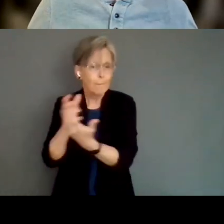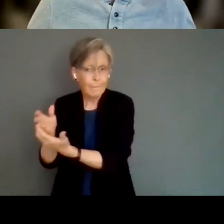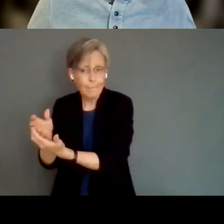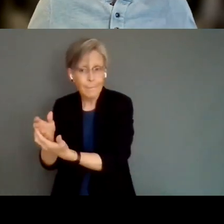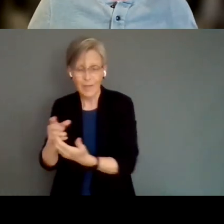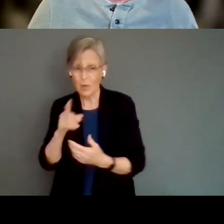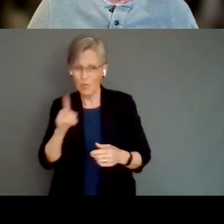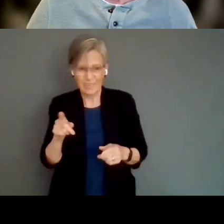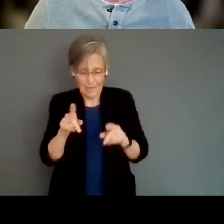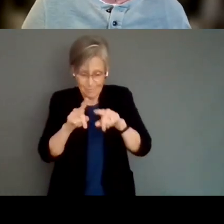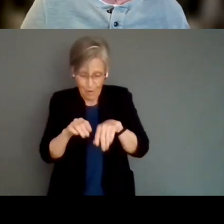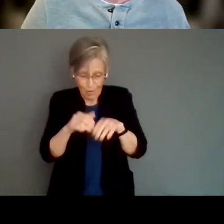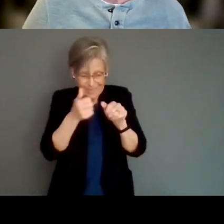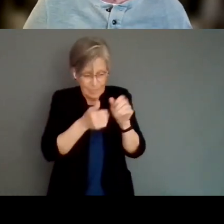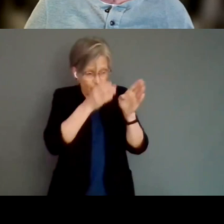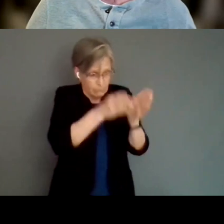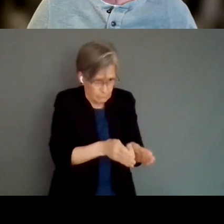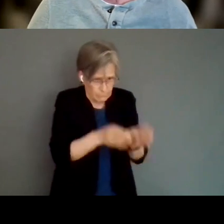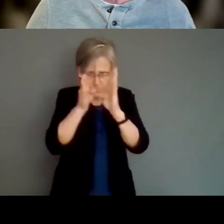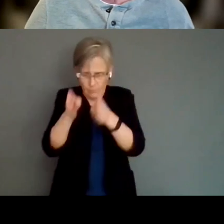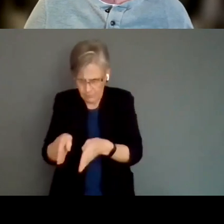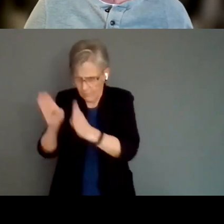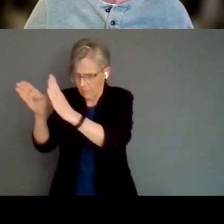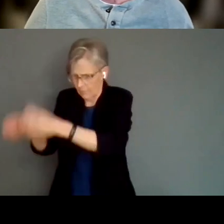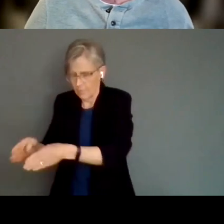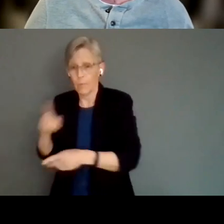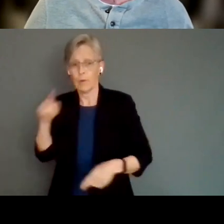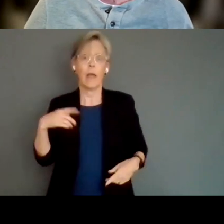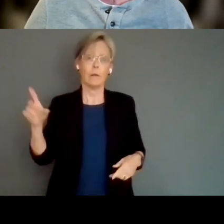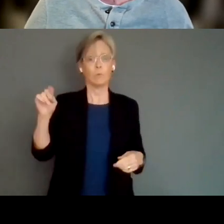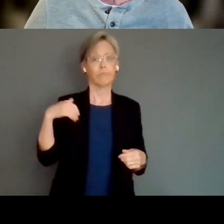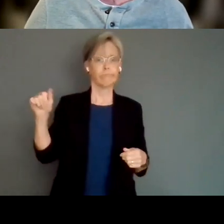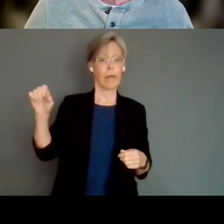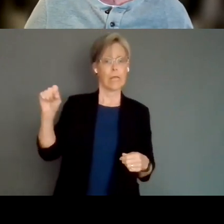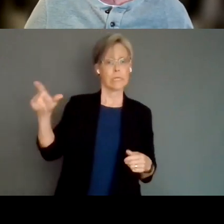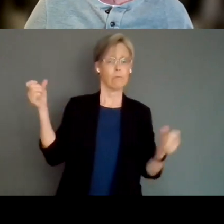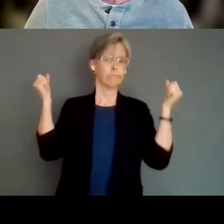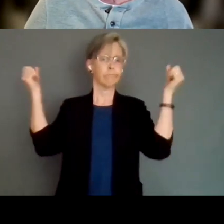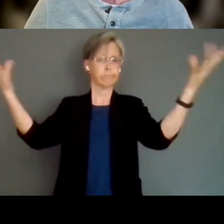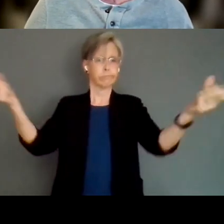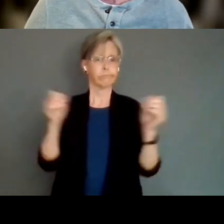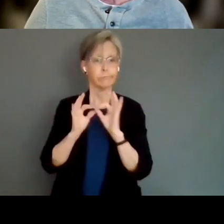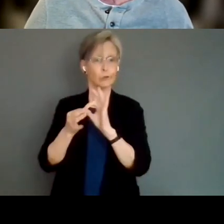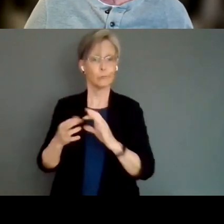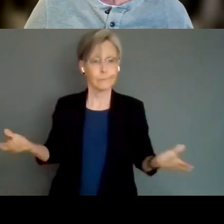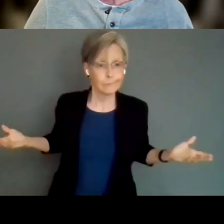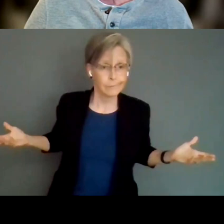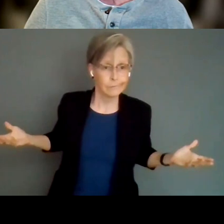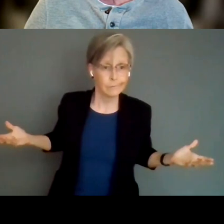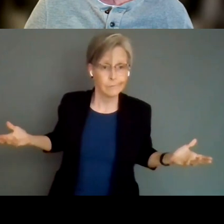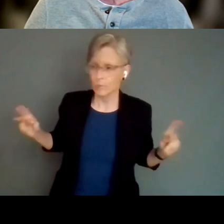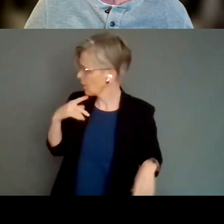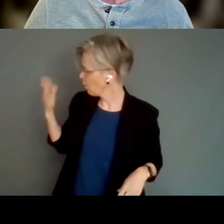individualized. So I keep saying people like, we're doing an ASL interpreted performance with all due respect. I'm like, why?